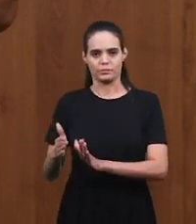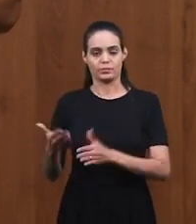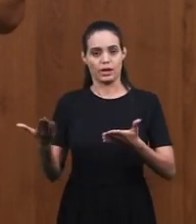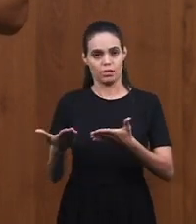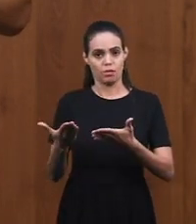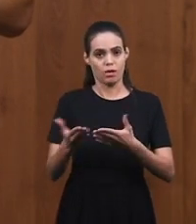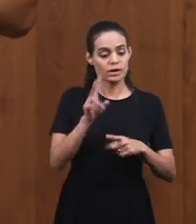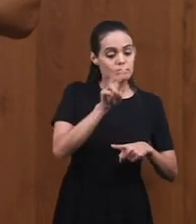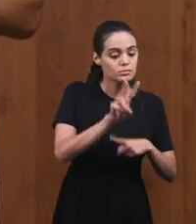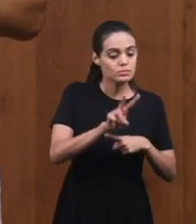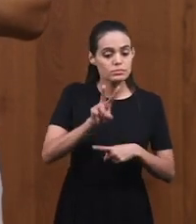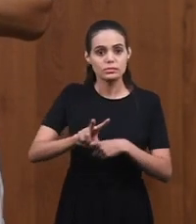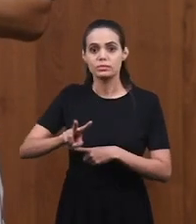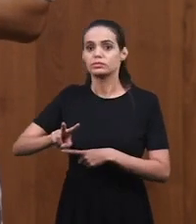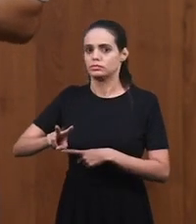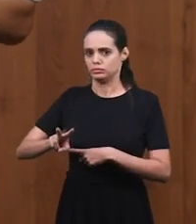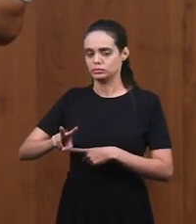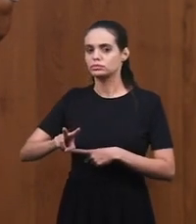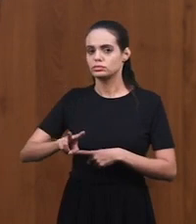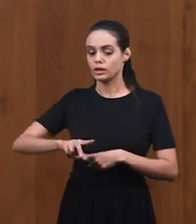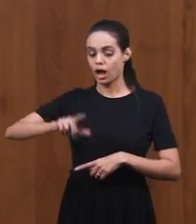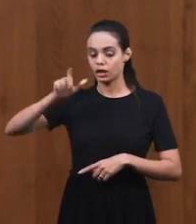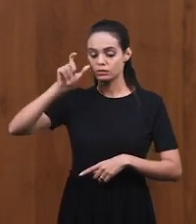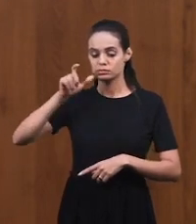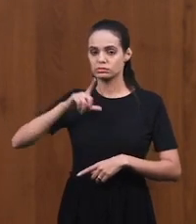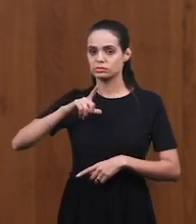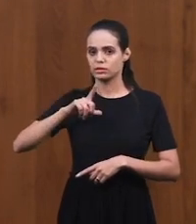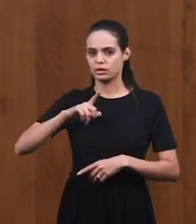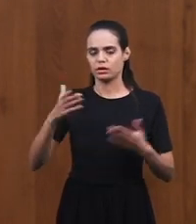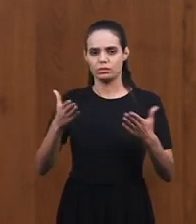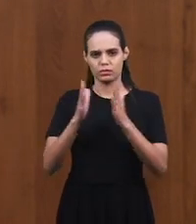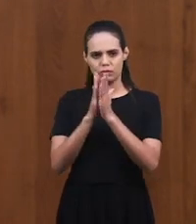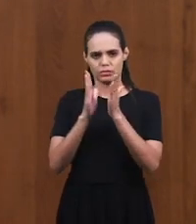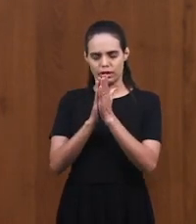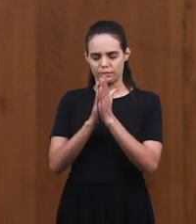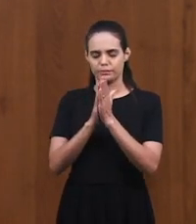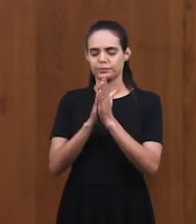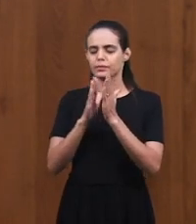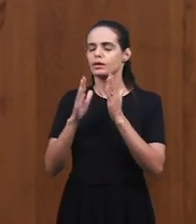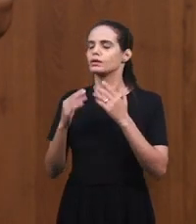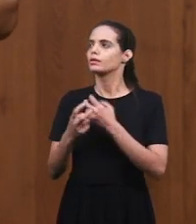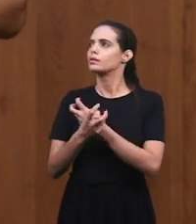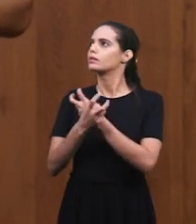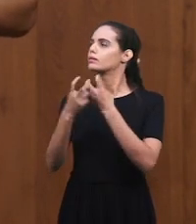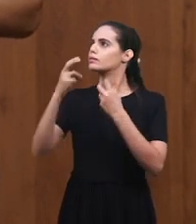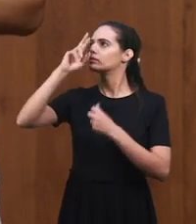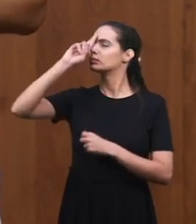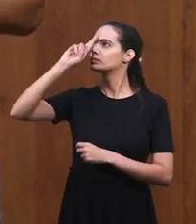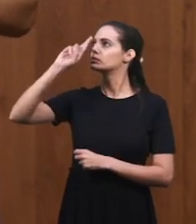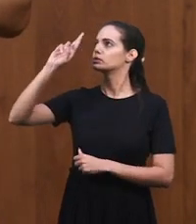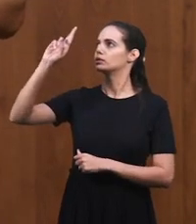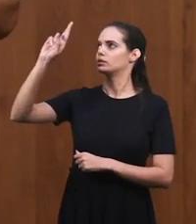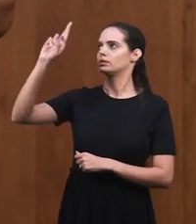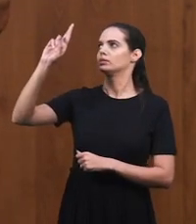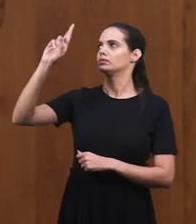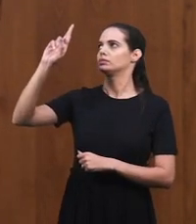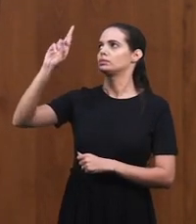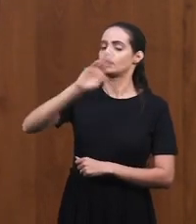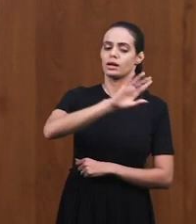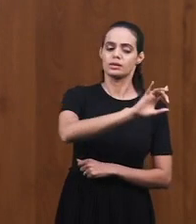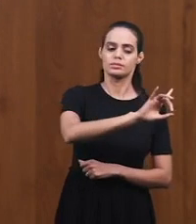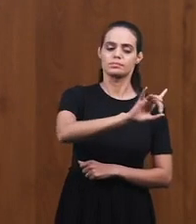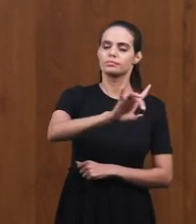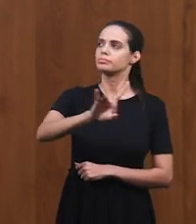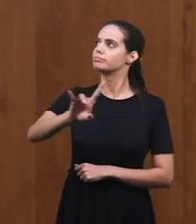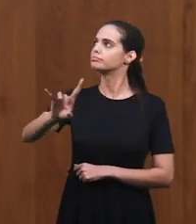vigilant. Let's pray and put our lives before the Lord. The Lord we plead to you so that you may bless